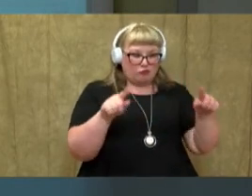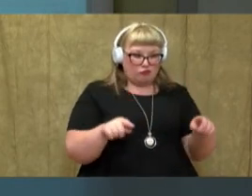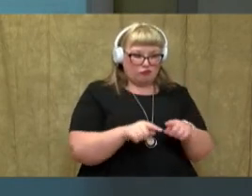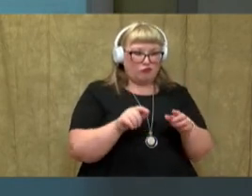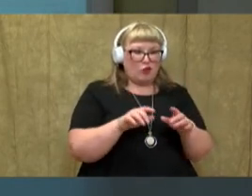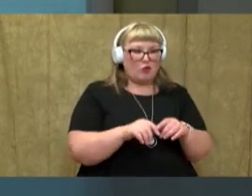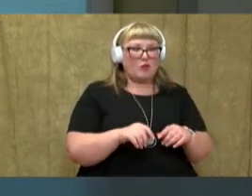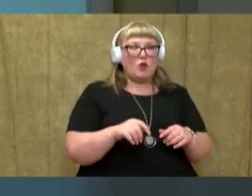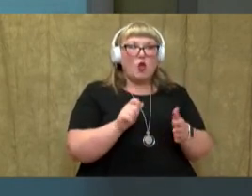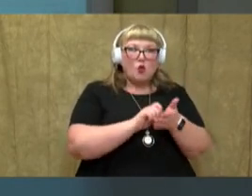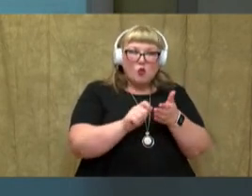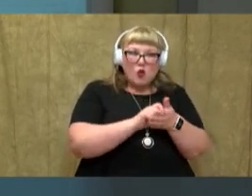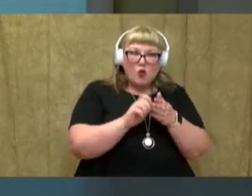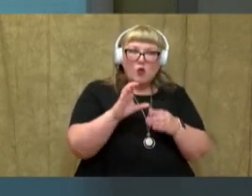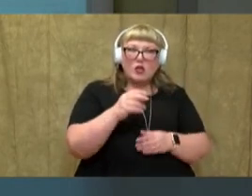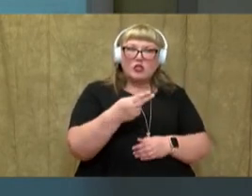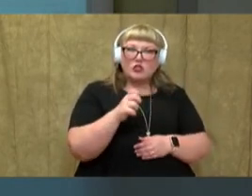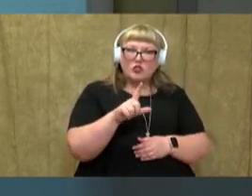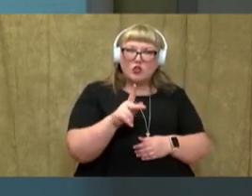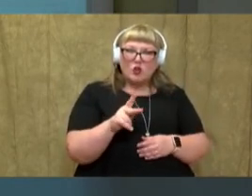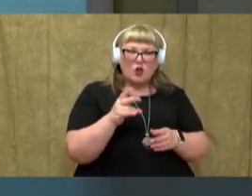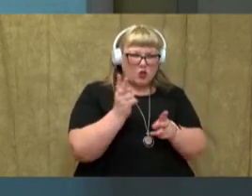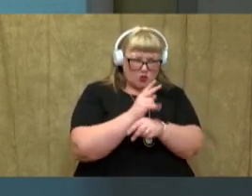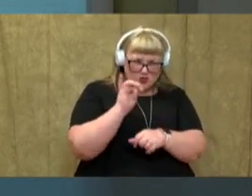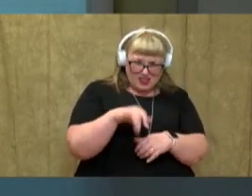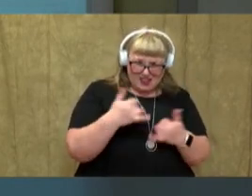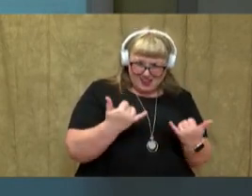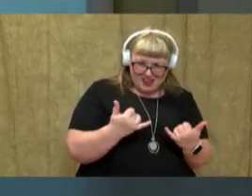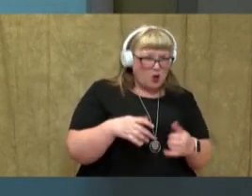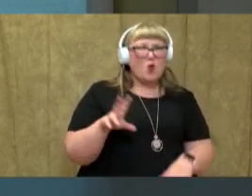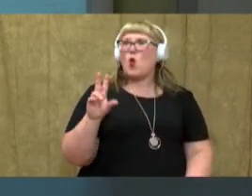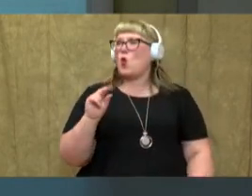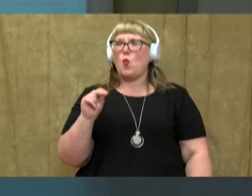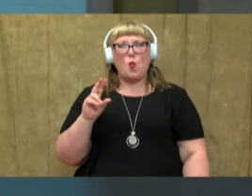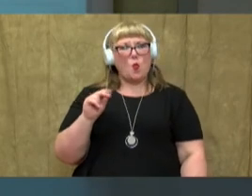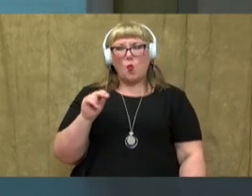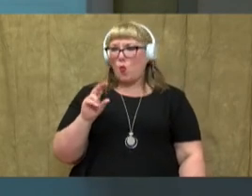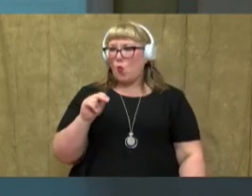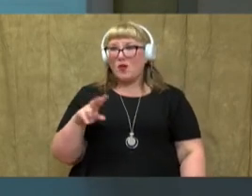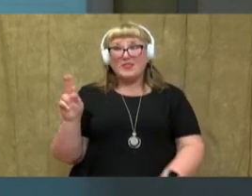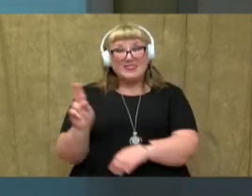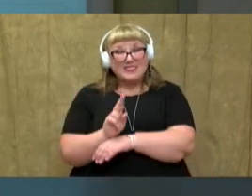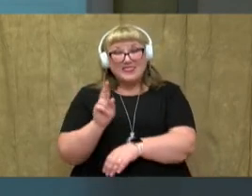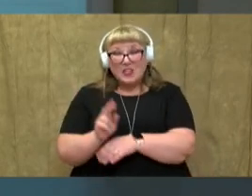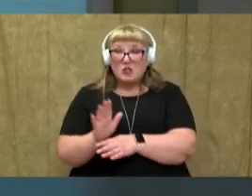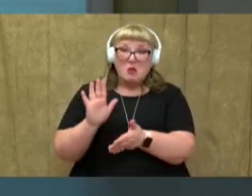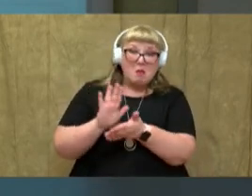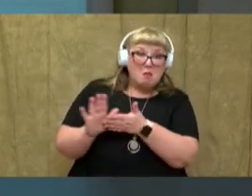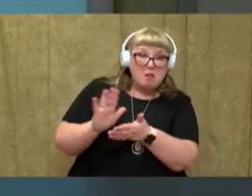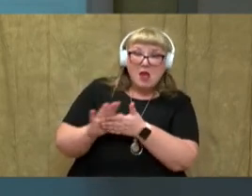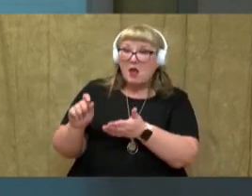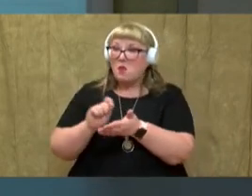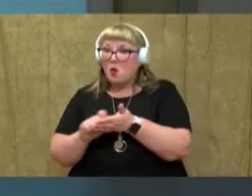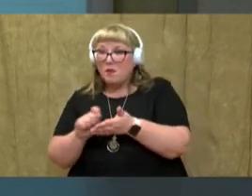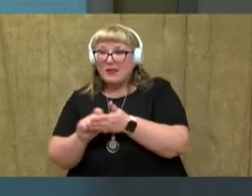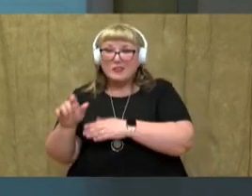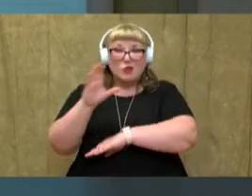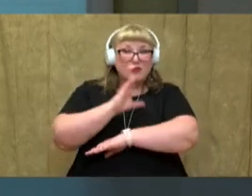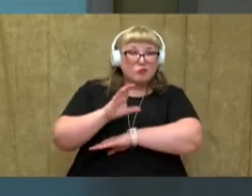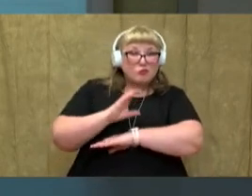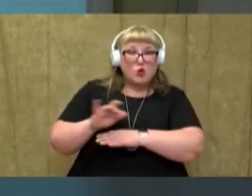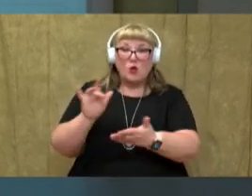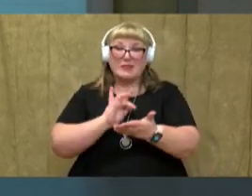and they wrote with chalk. Do you write with that today? Probably not. You use paper, pencils, computers,